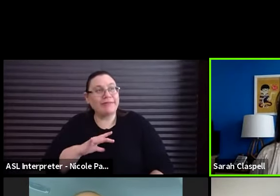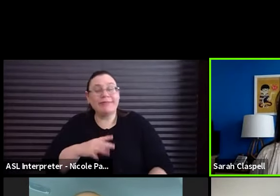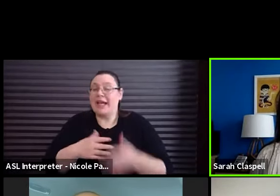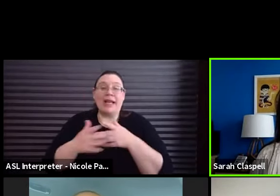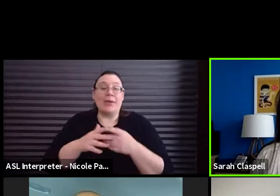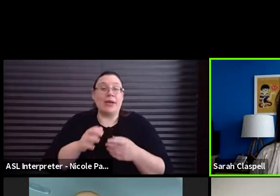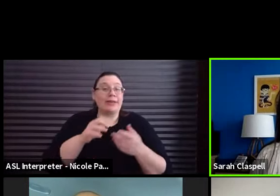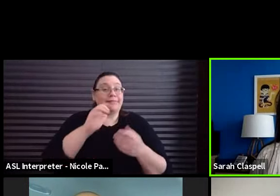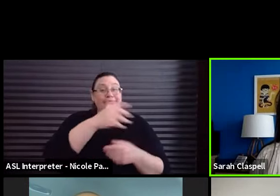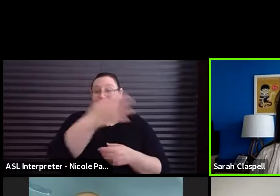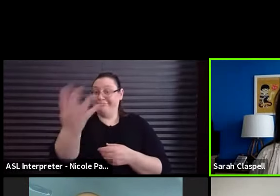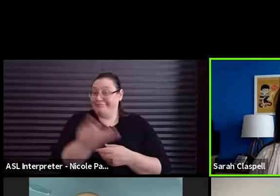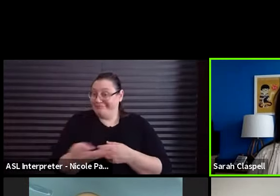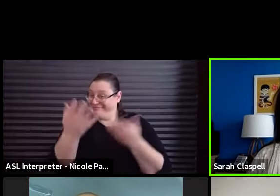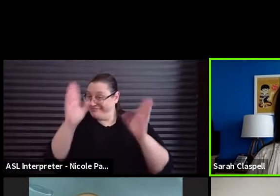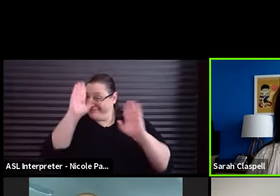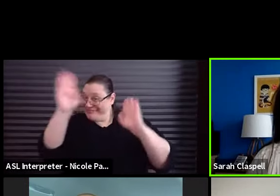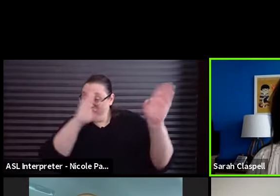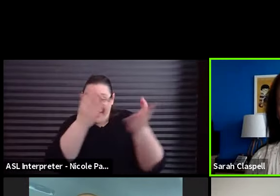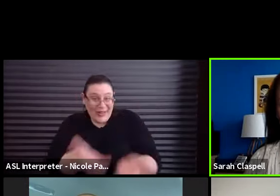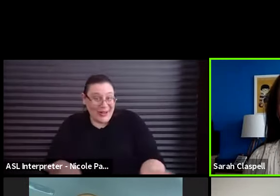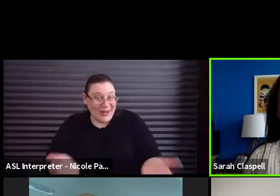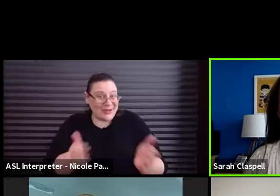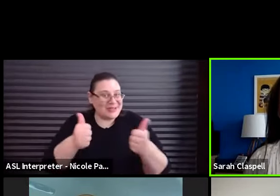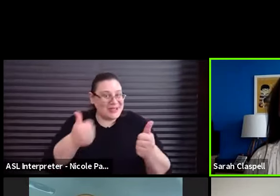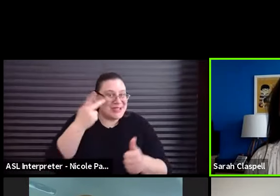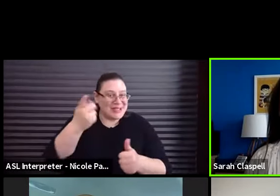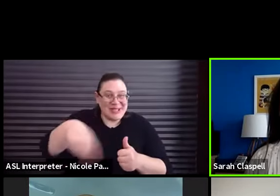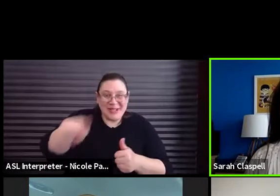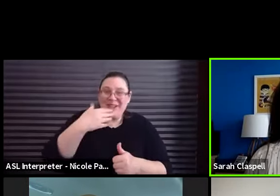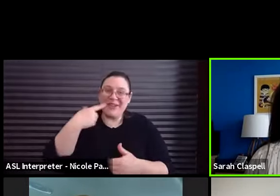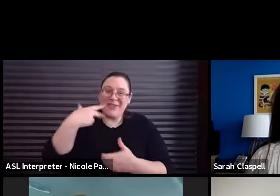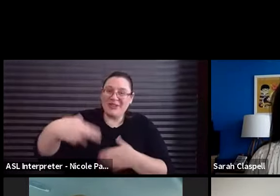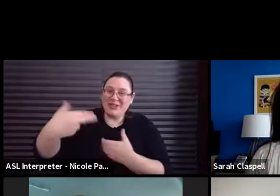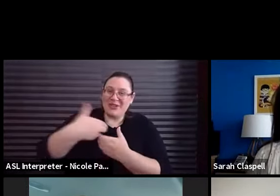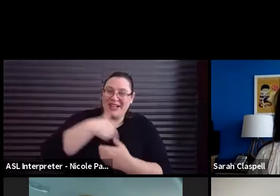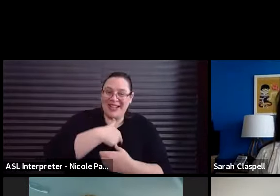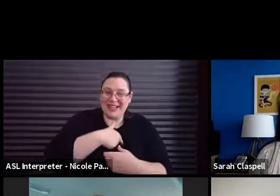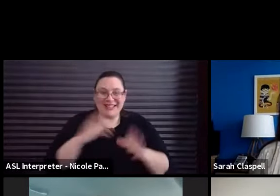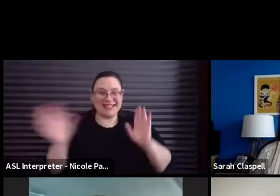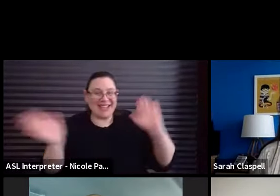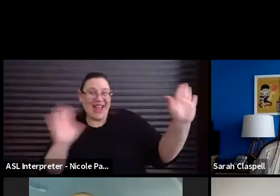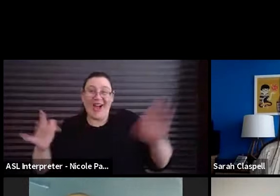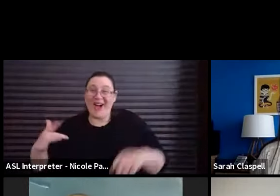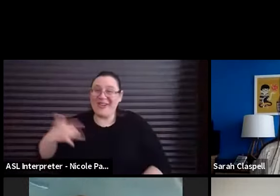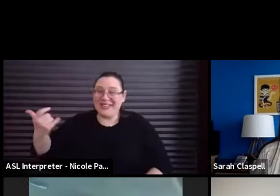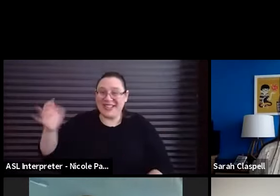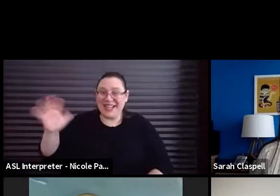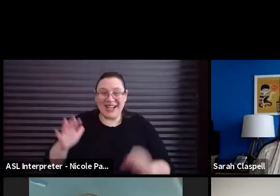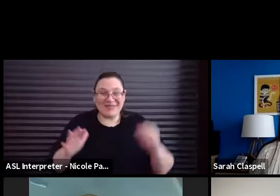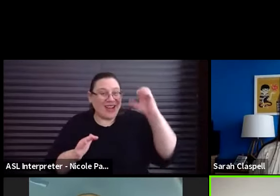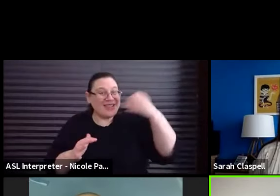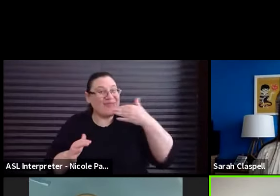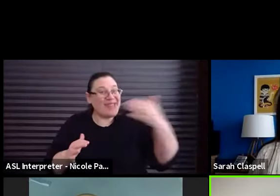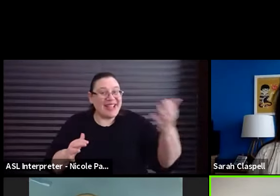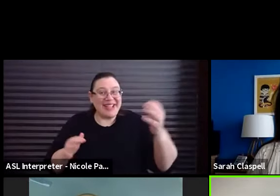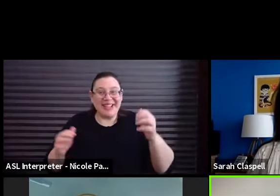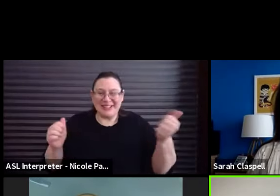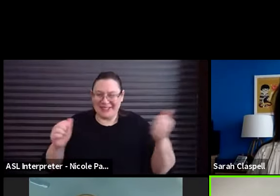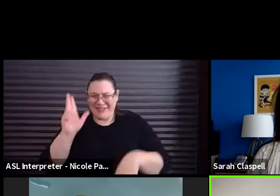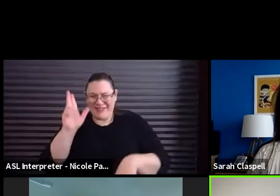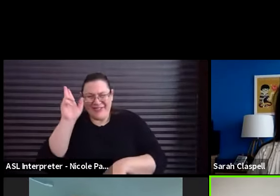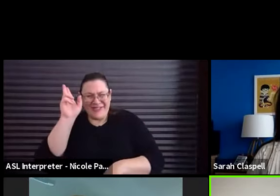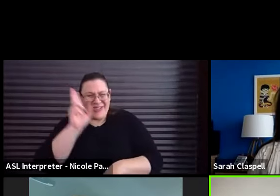Lisa, Al, and Juliette. Hello. Good to see you guys. Thanks for doing this. What's up? Awesome. Thank you for having us. Of course.